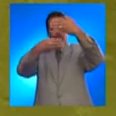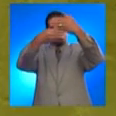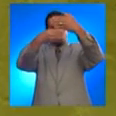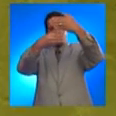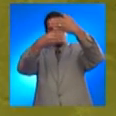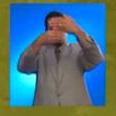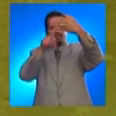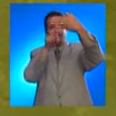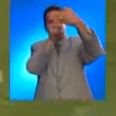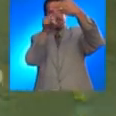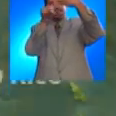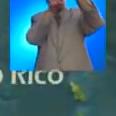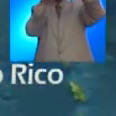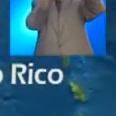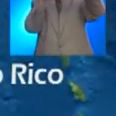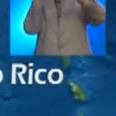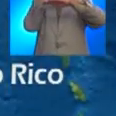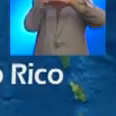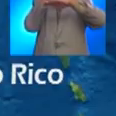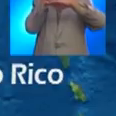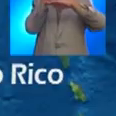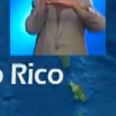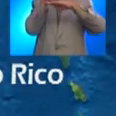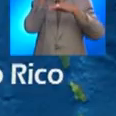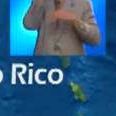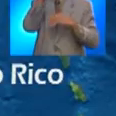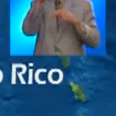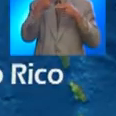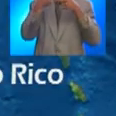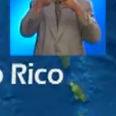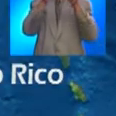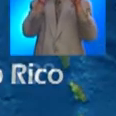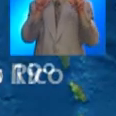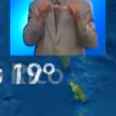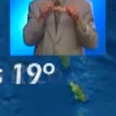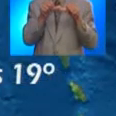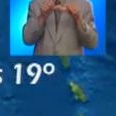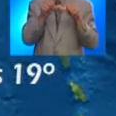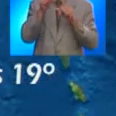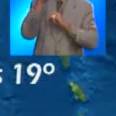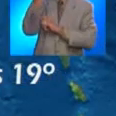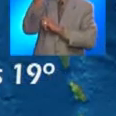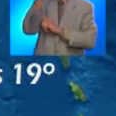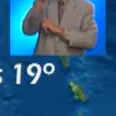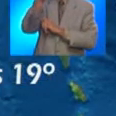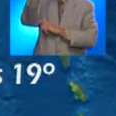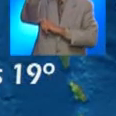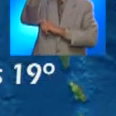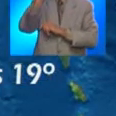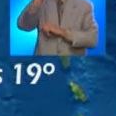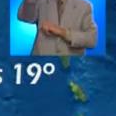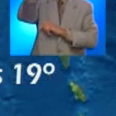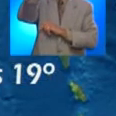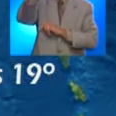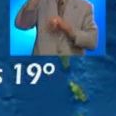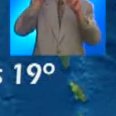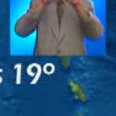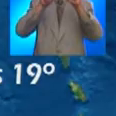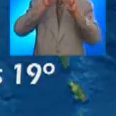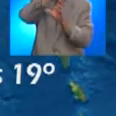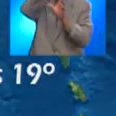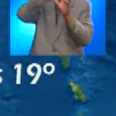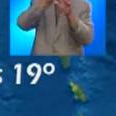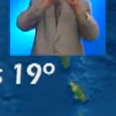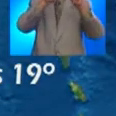Just south of the trench and north of Puerto Rico is the 19-degree north seismic zone, which also includes many